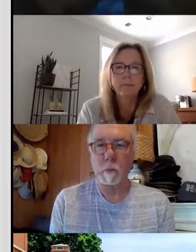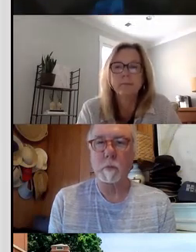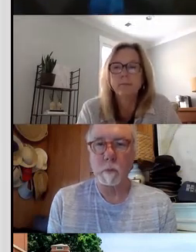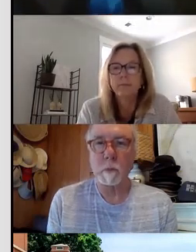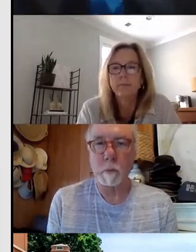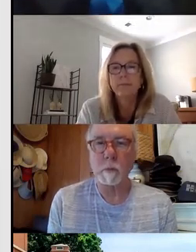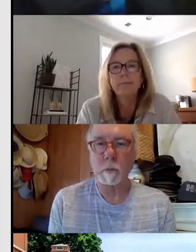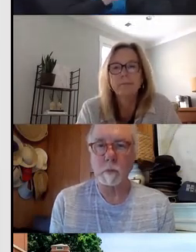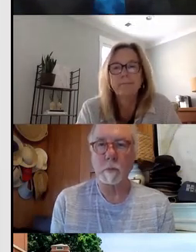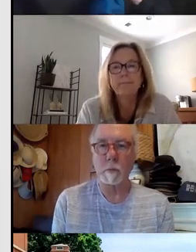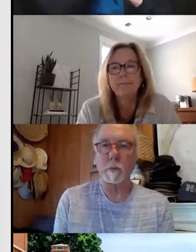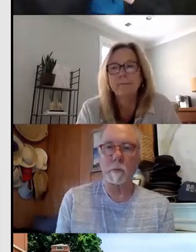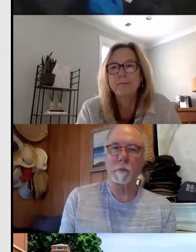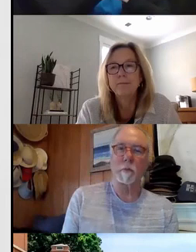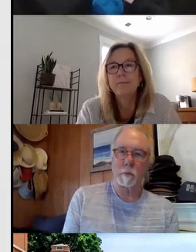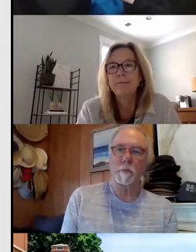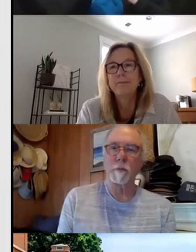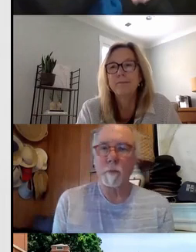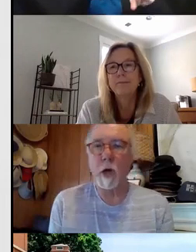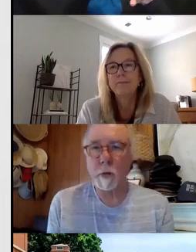I'm not sure if that answered your question or not, but.